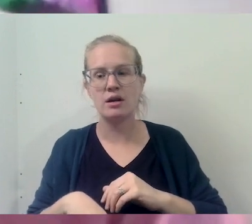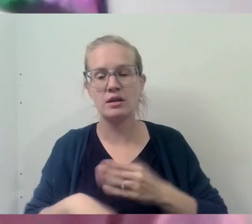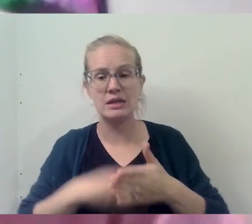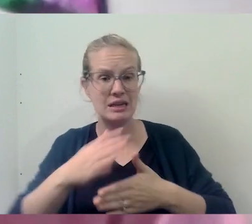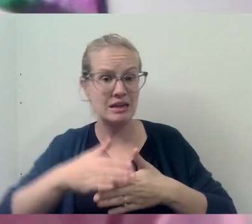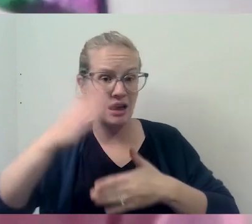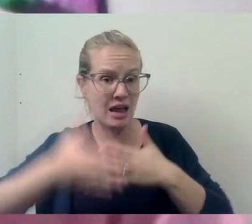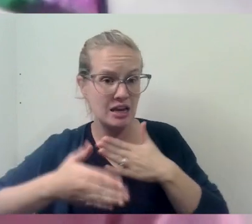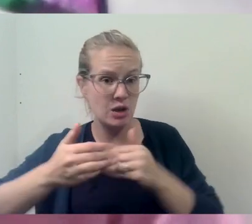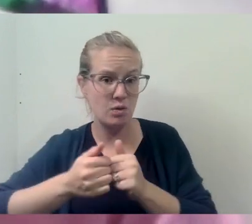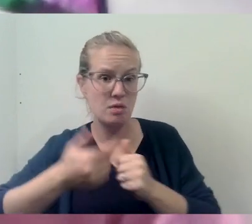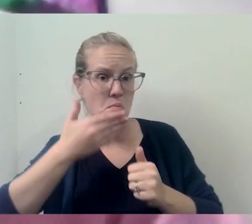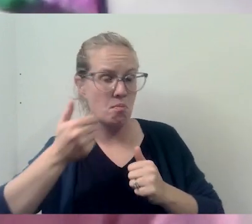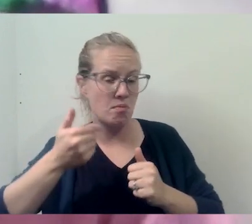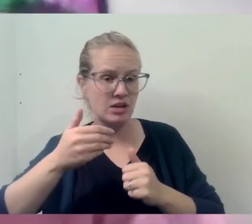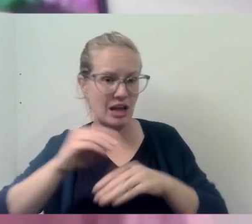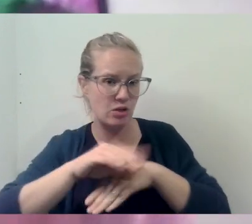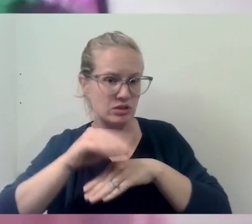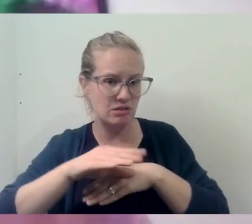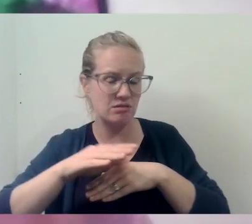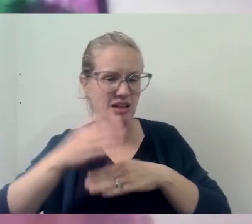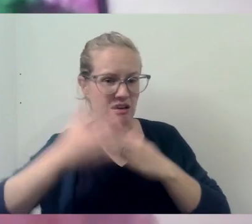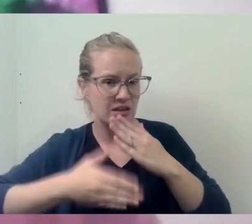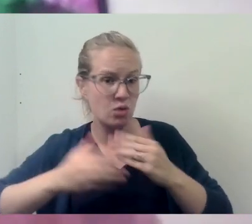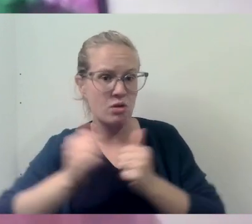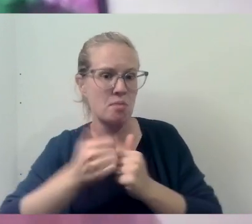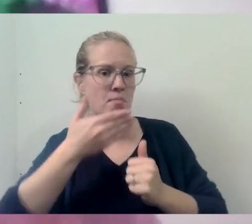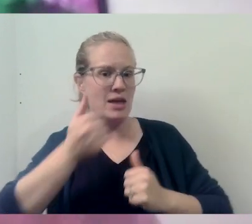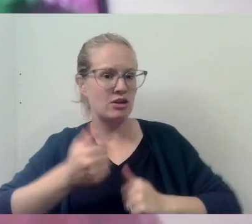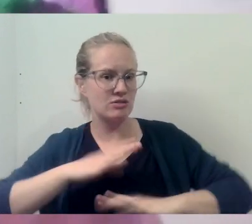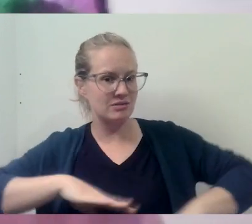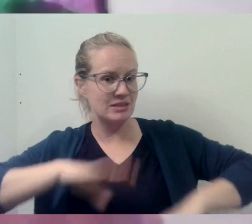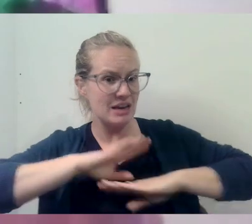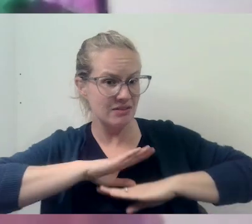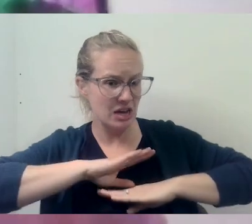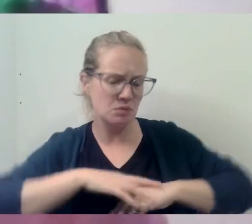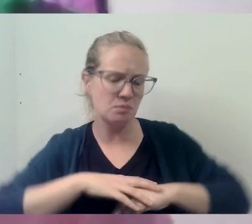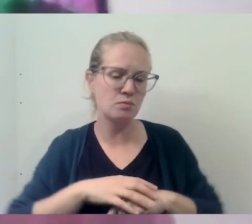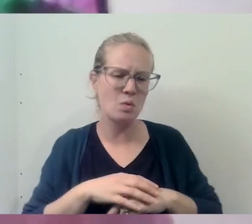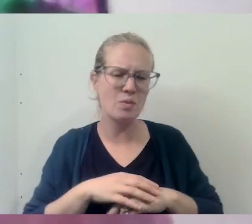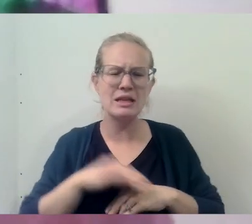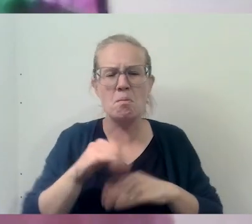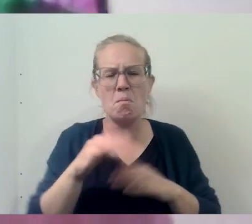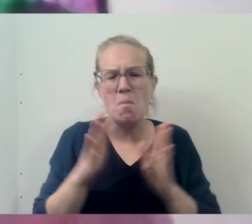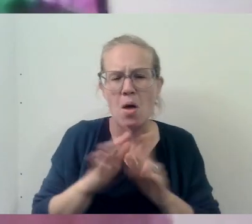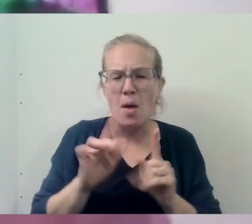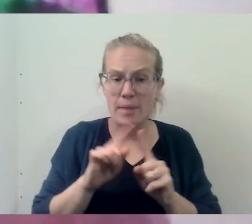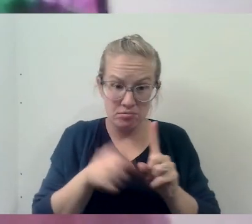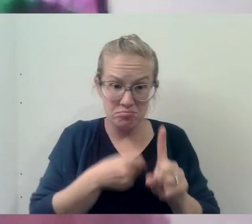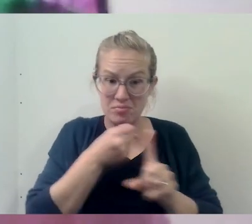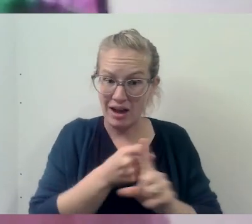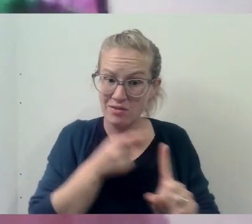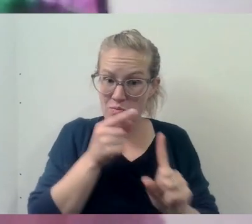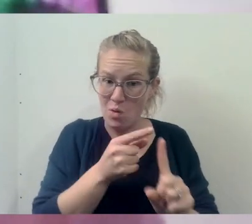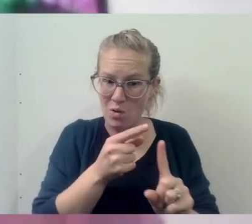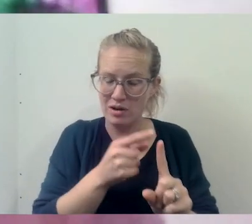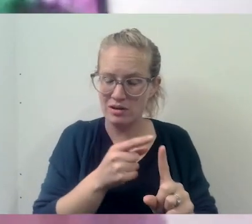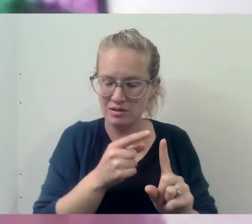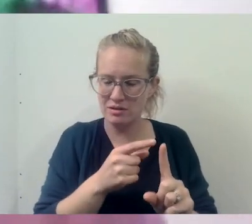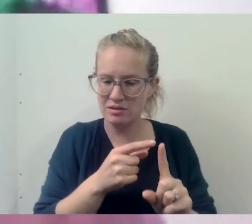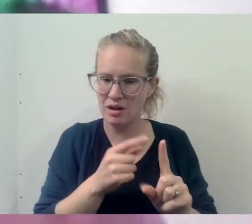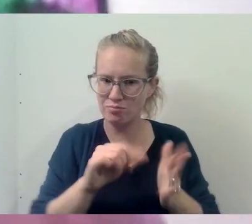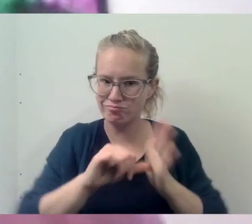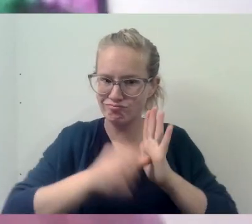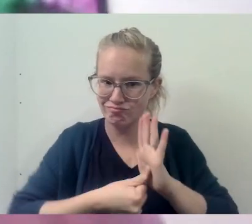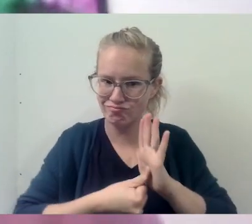with, with greater satisfaction. So, um, um, that's, uh, uh, a small, but very impactful point that I didn't want to be